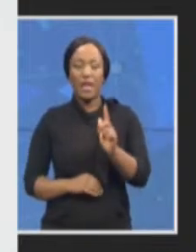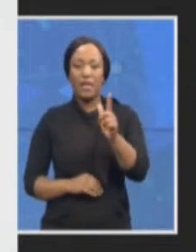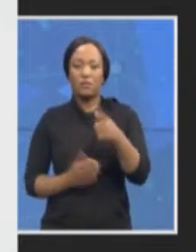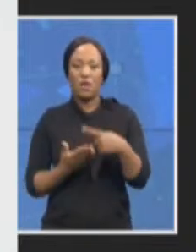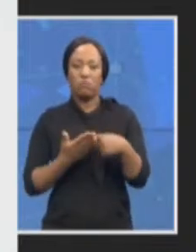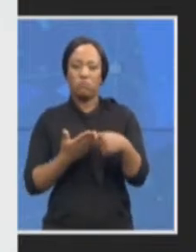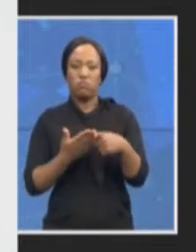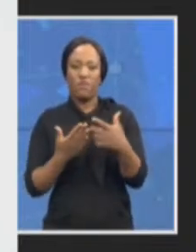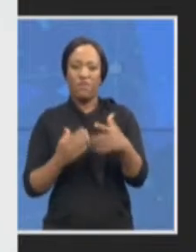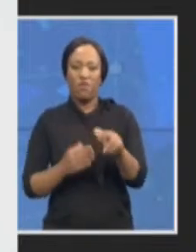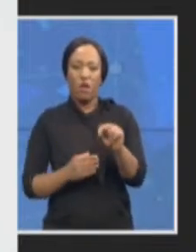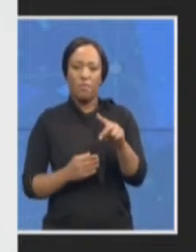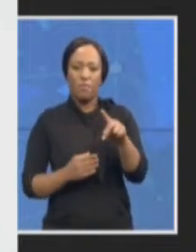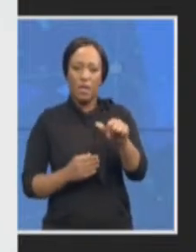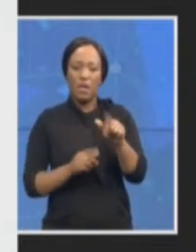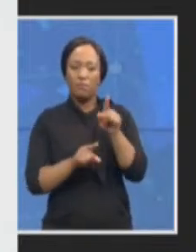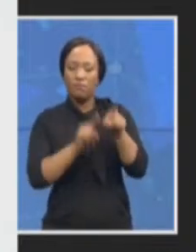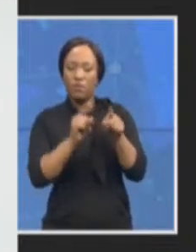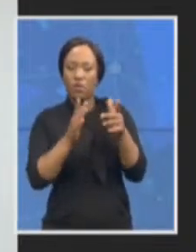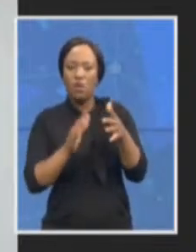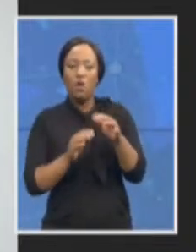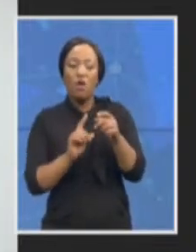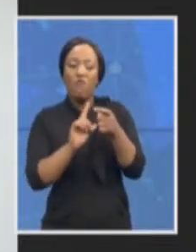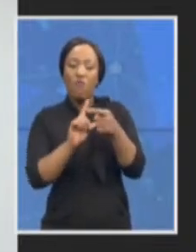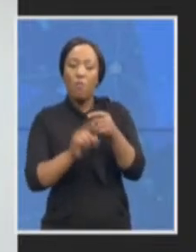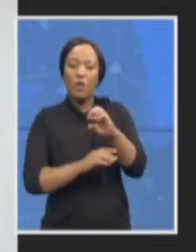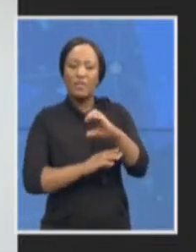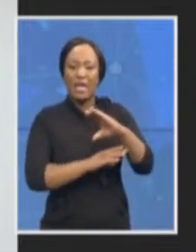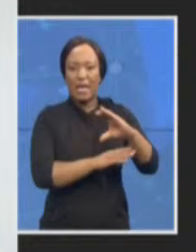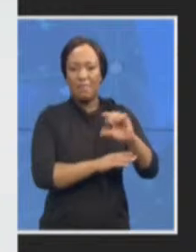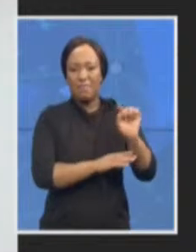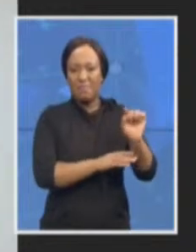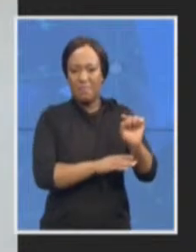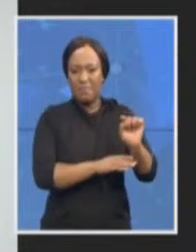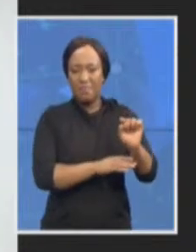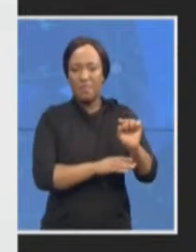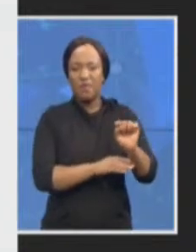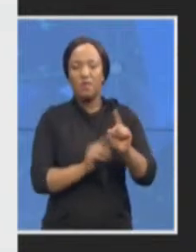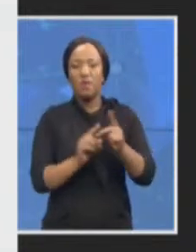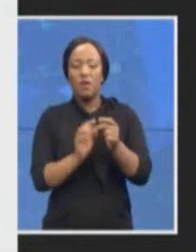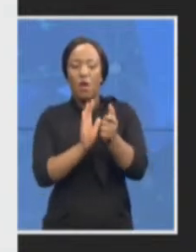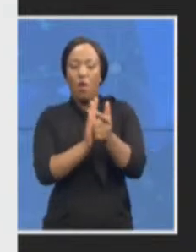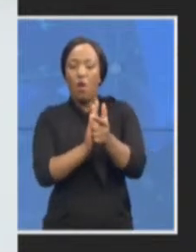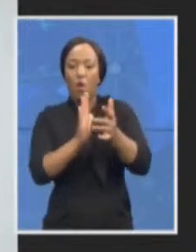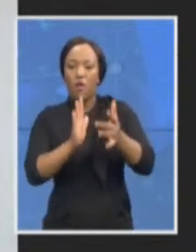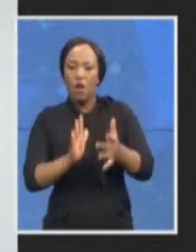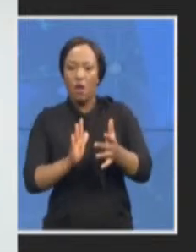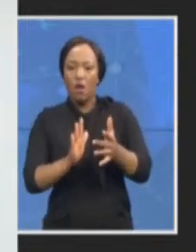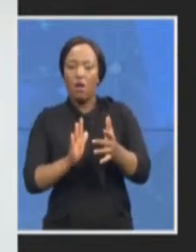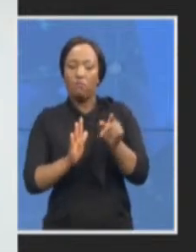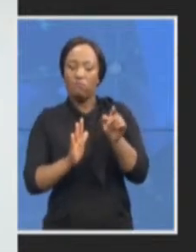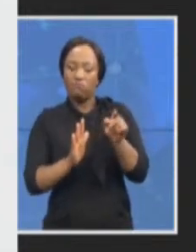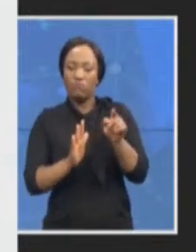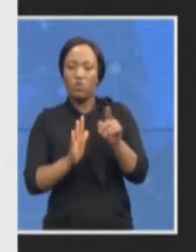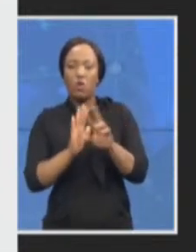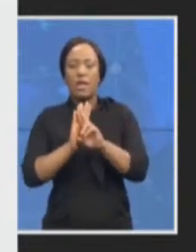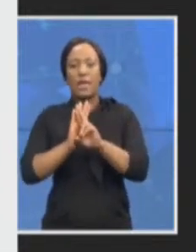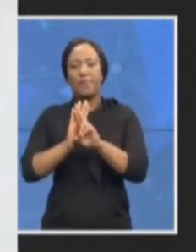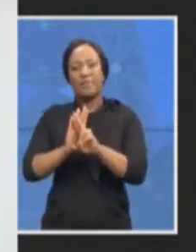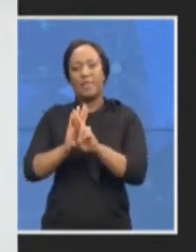Eastern Cape and the lawyers were representing the families and the victims